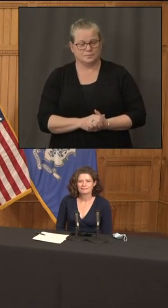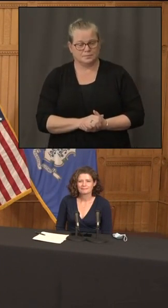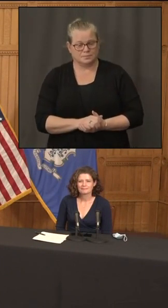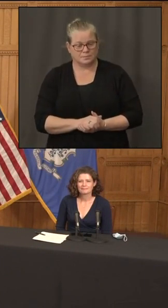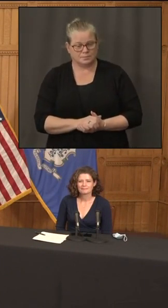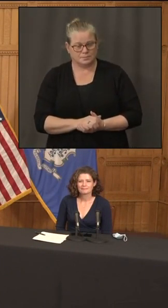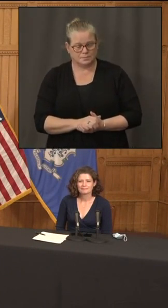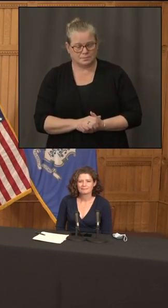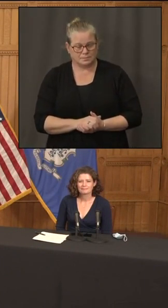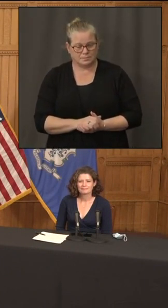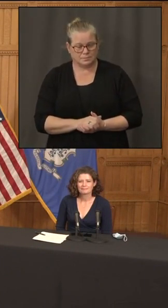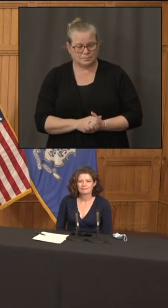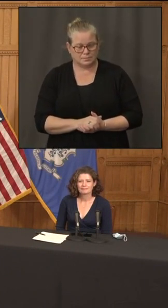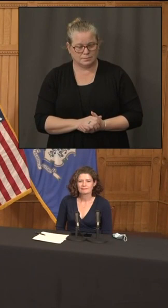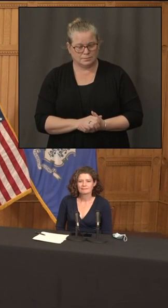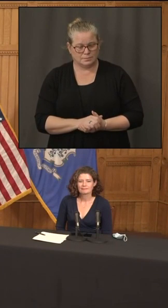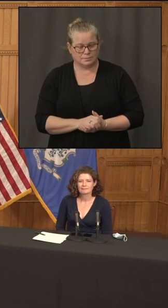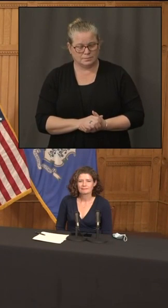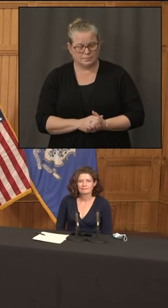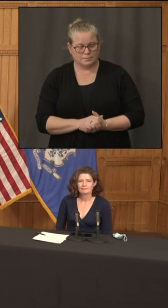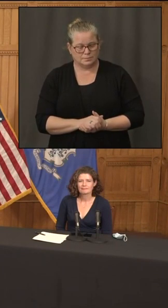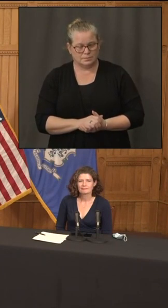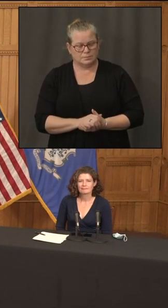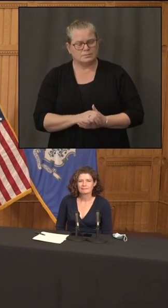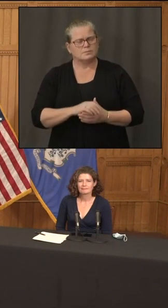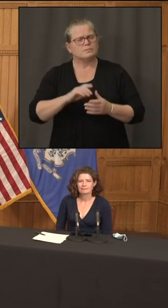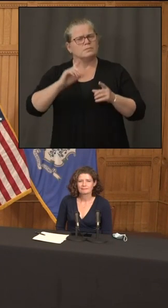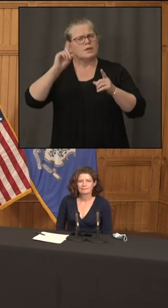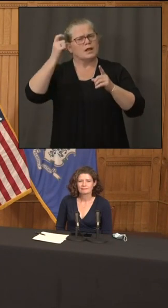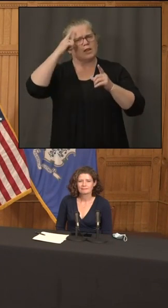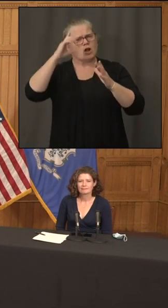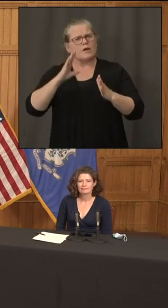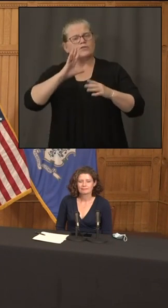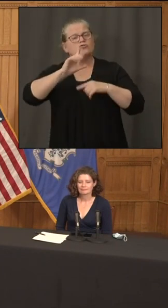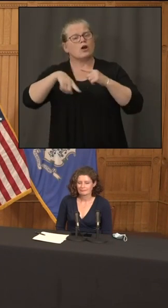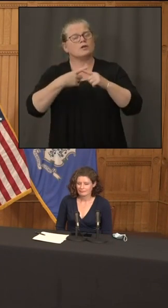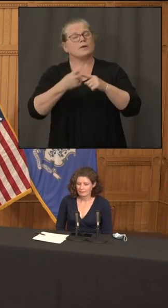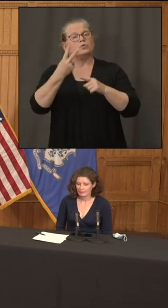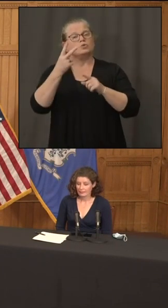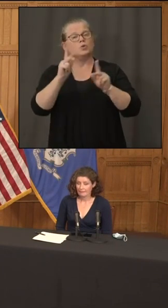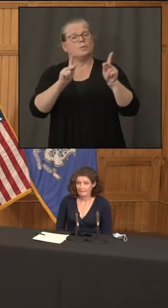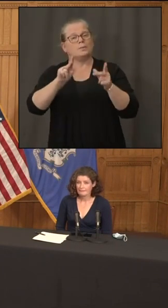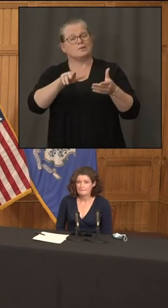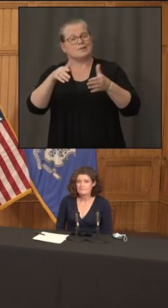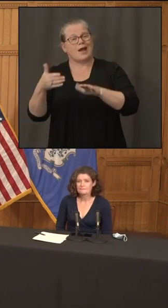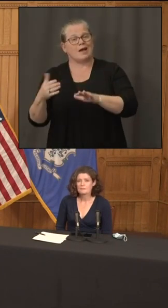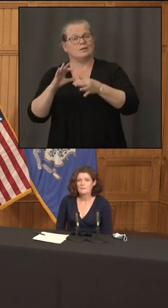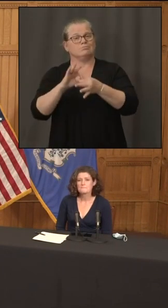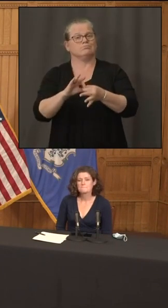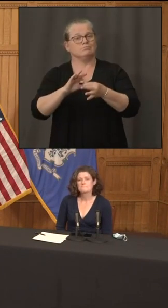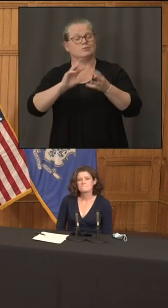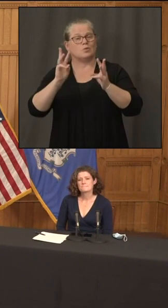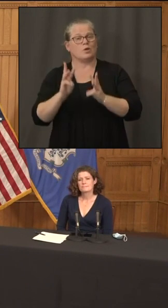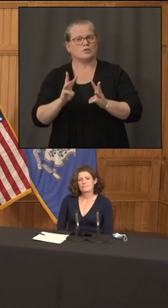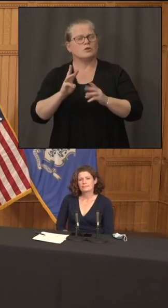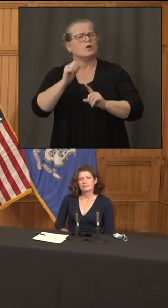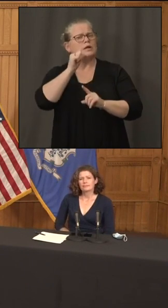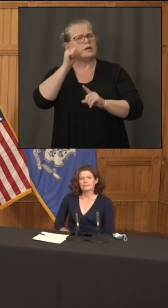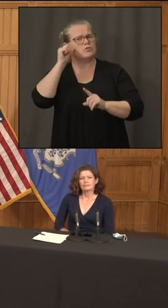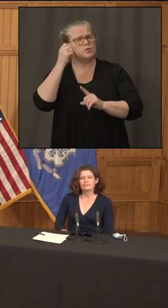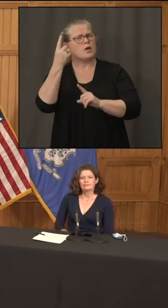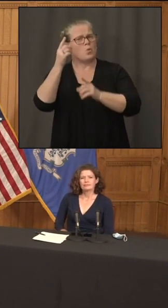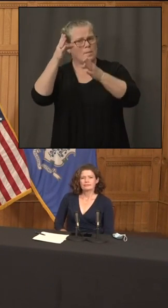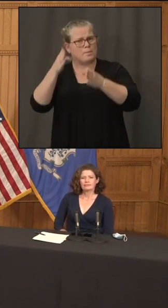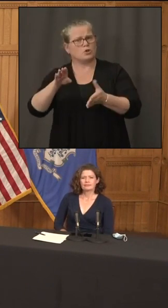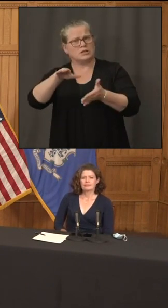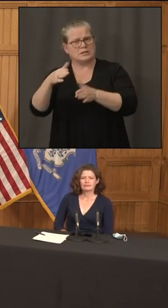hello um the governor mentioned at the beginning um two fatalities related to the storm we had heard about one yesterday um does anybody have